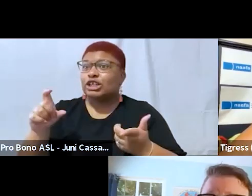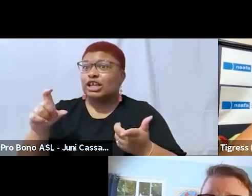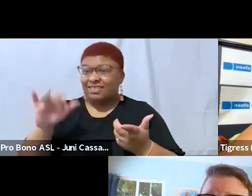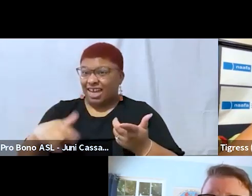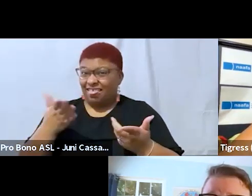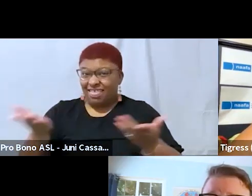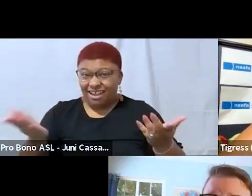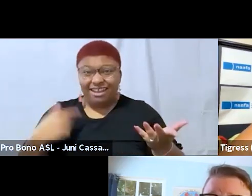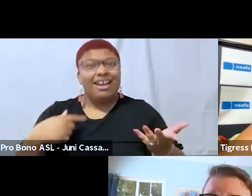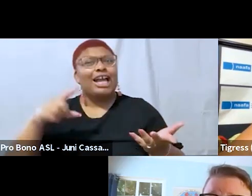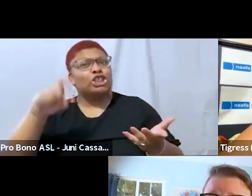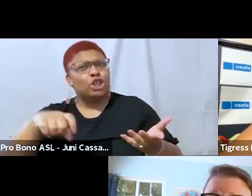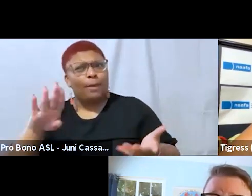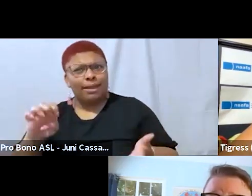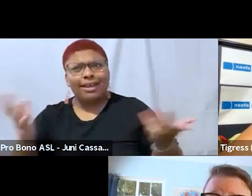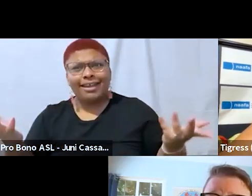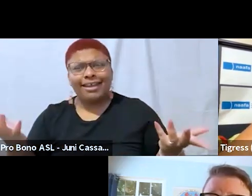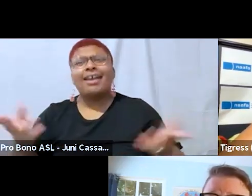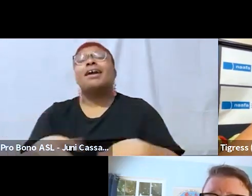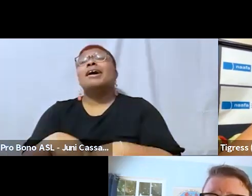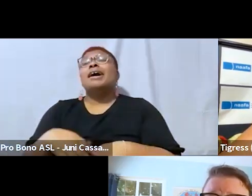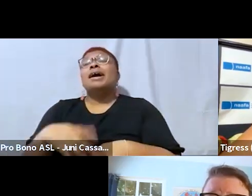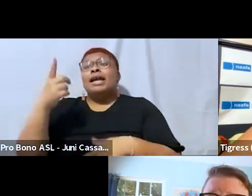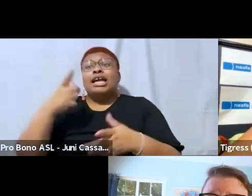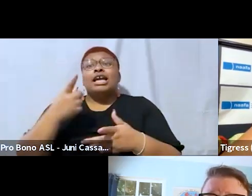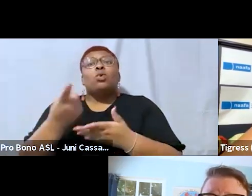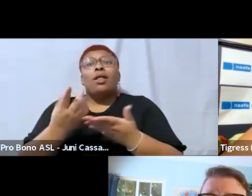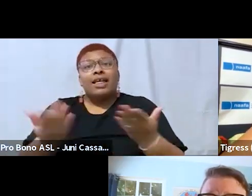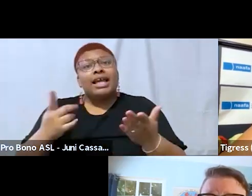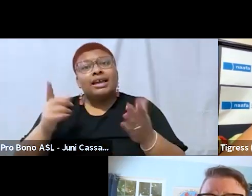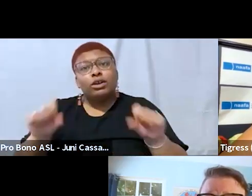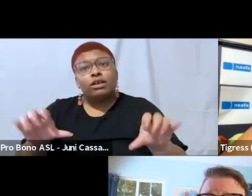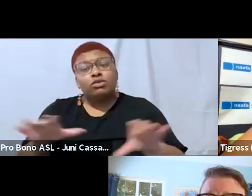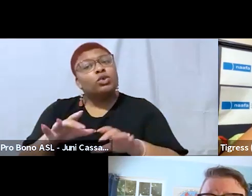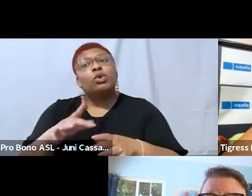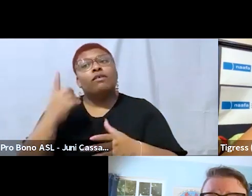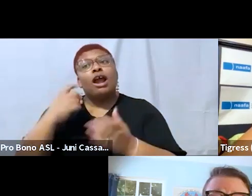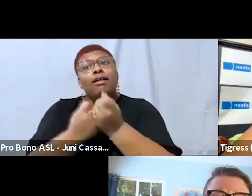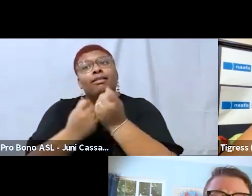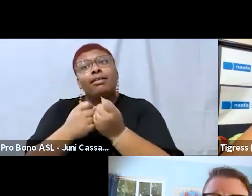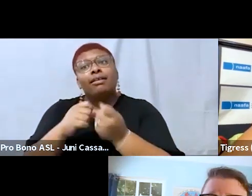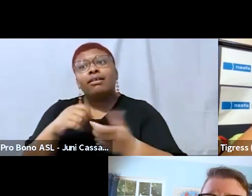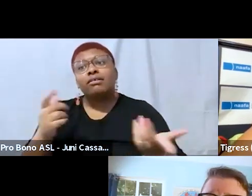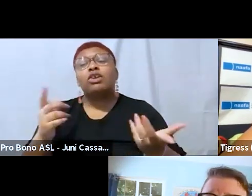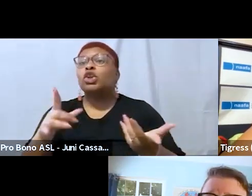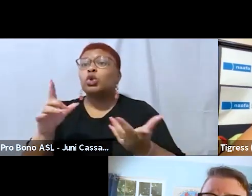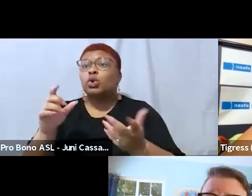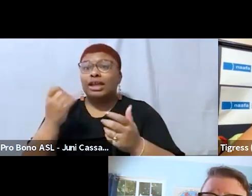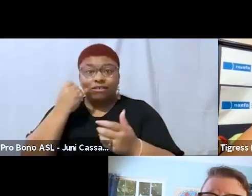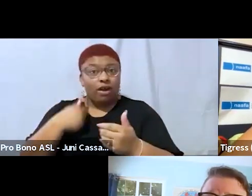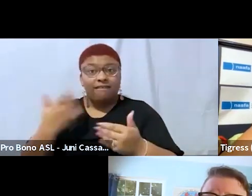like one of the best things that you can do in terms of allyship is this kind of what angel's talking about about like you have work for people you have